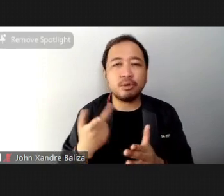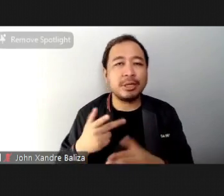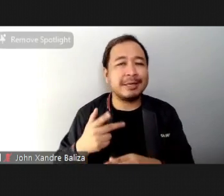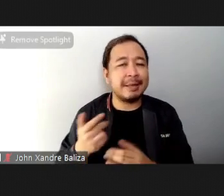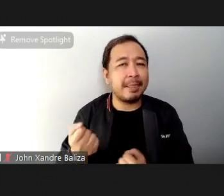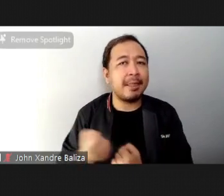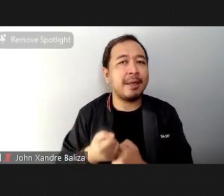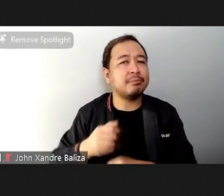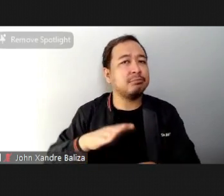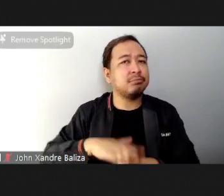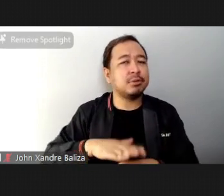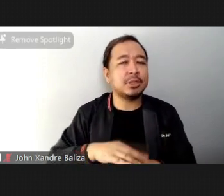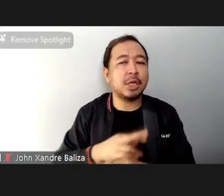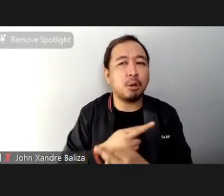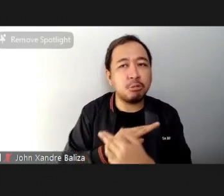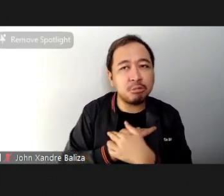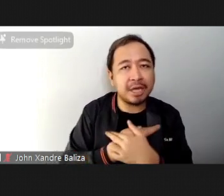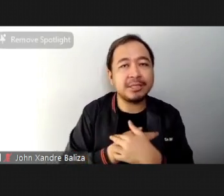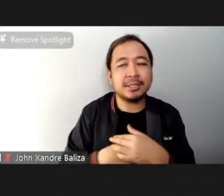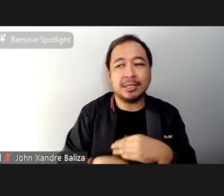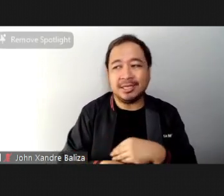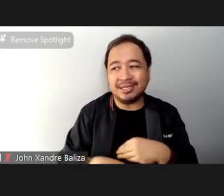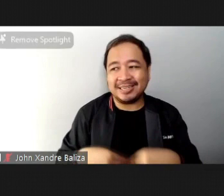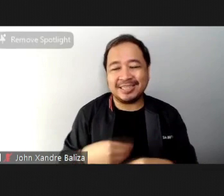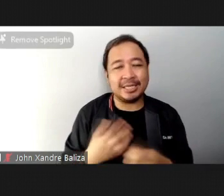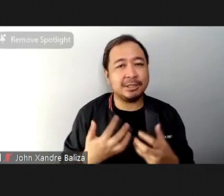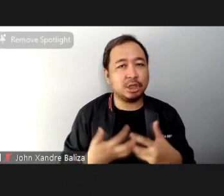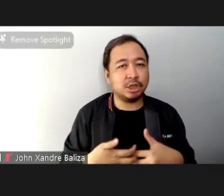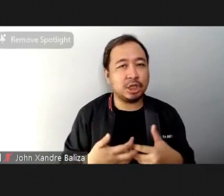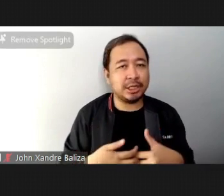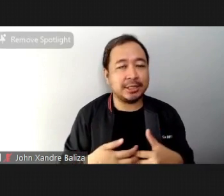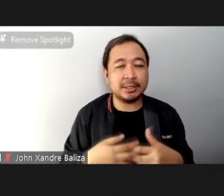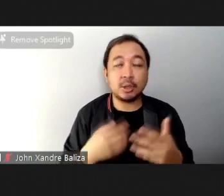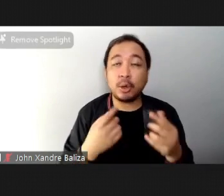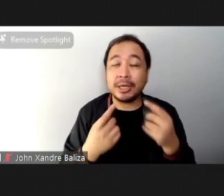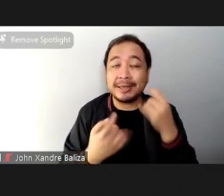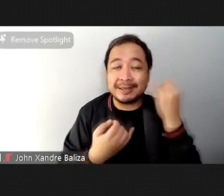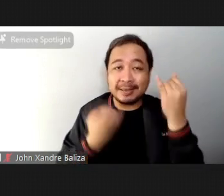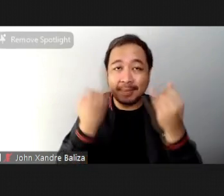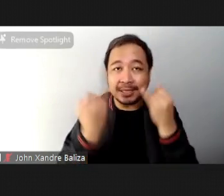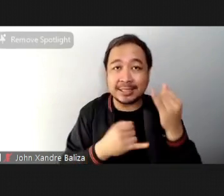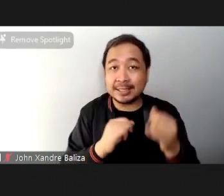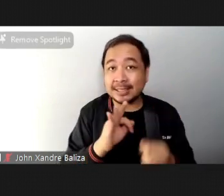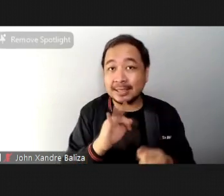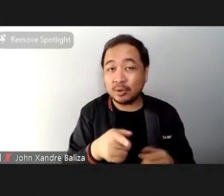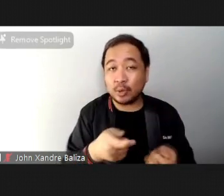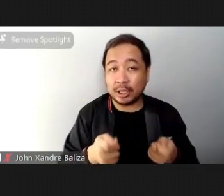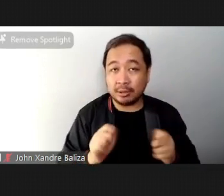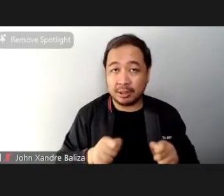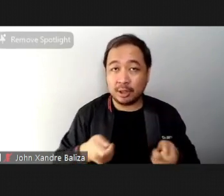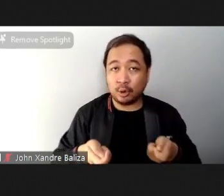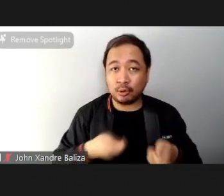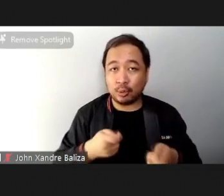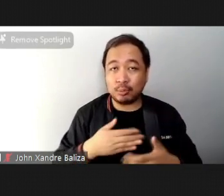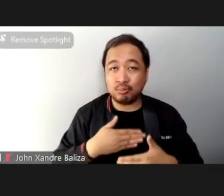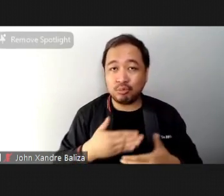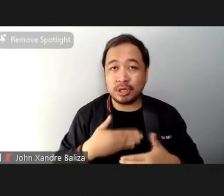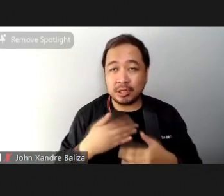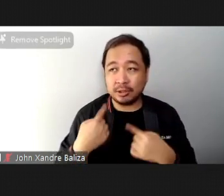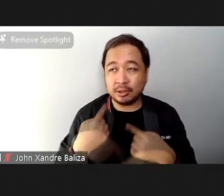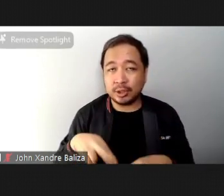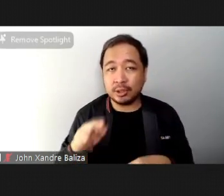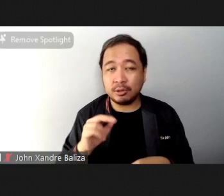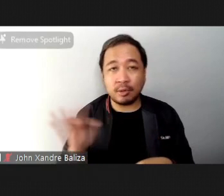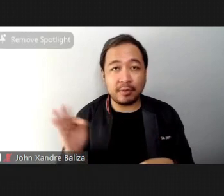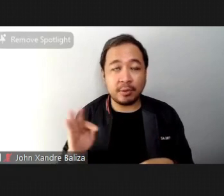digest now imagine that you're able to control your breathing while doing row flow it really gets you